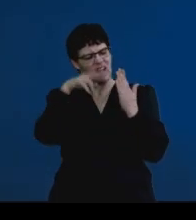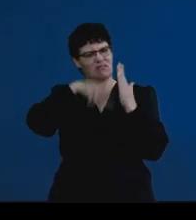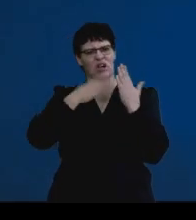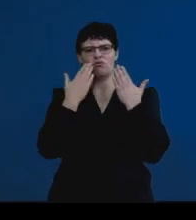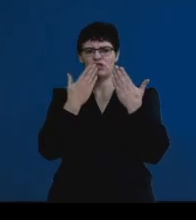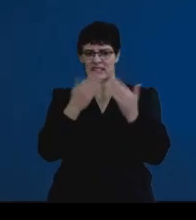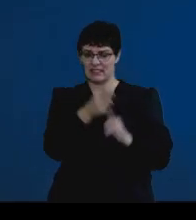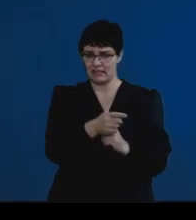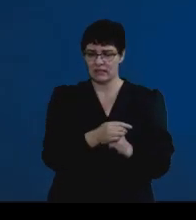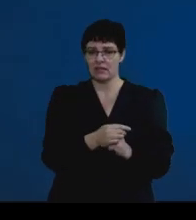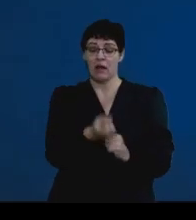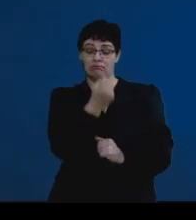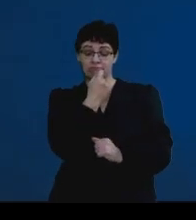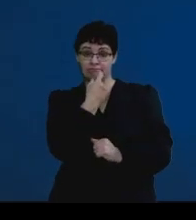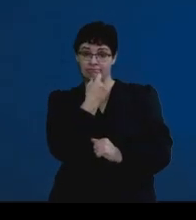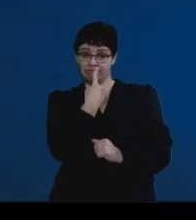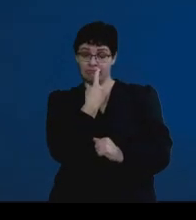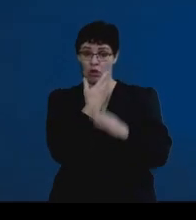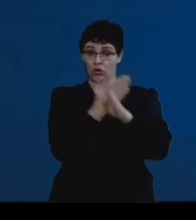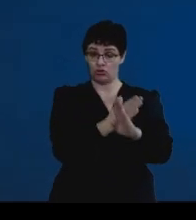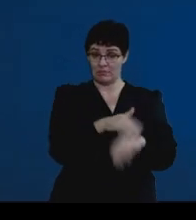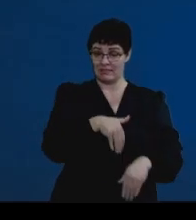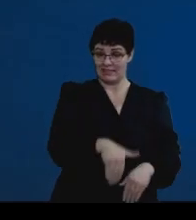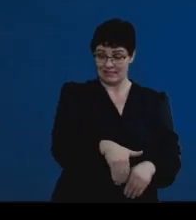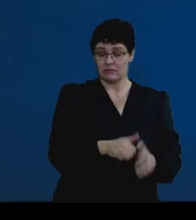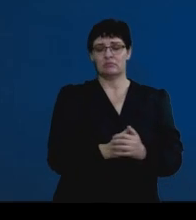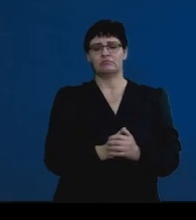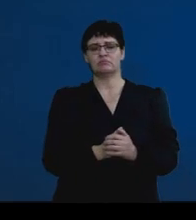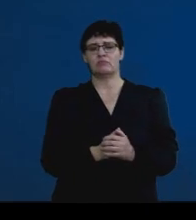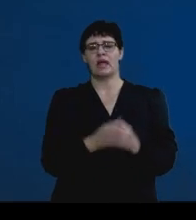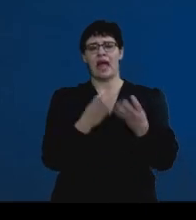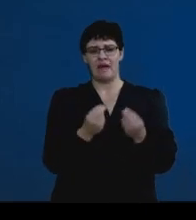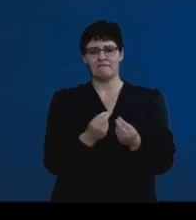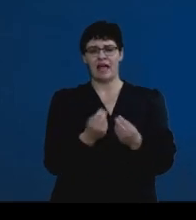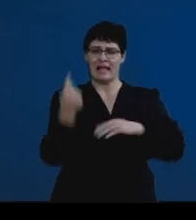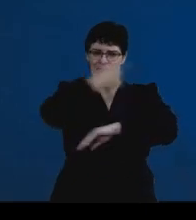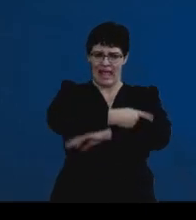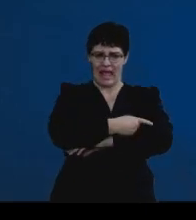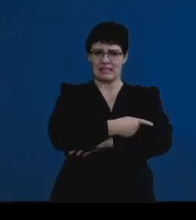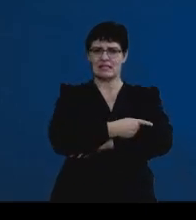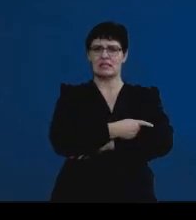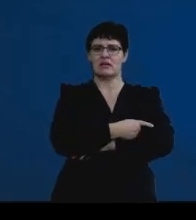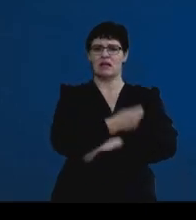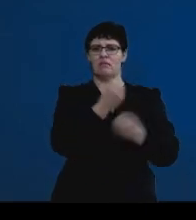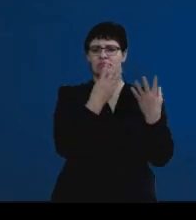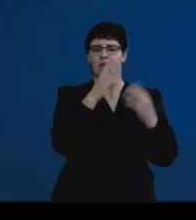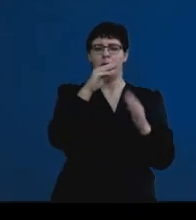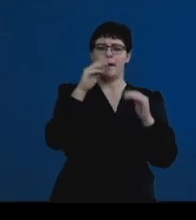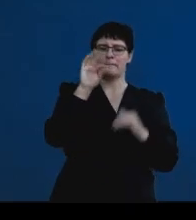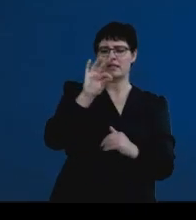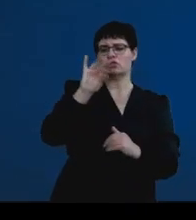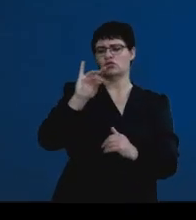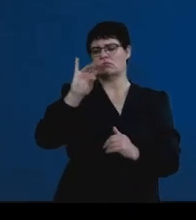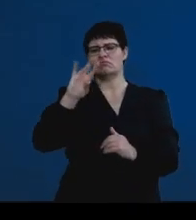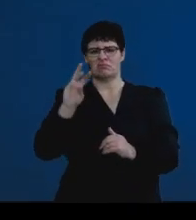contraceptive pill contains a series of days on them, and often these appear in different colors.